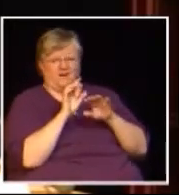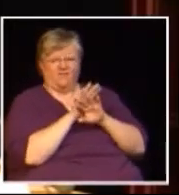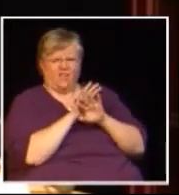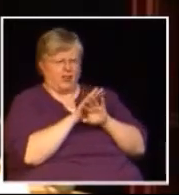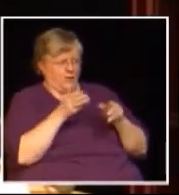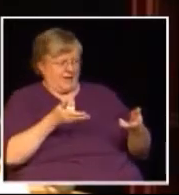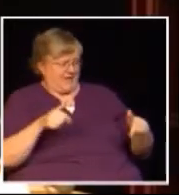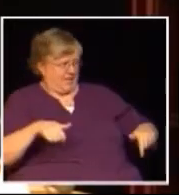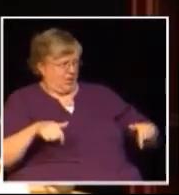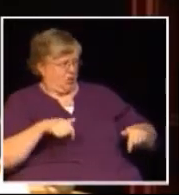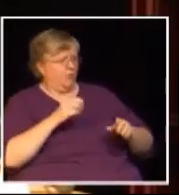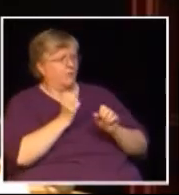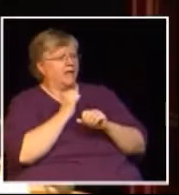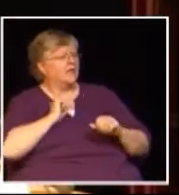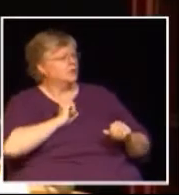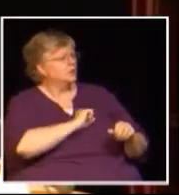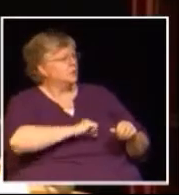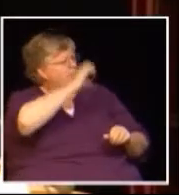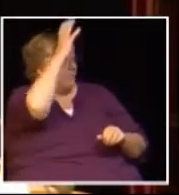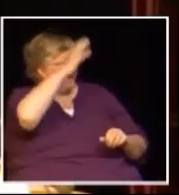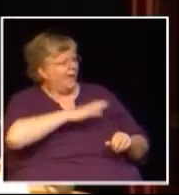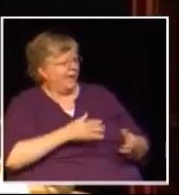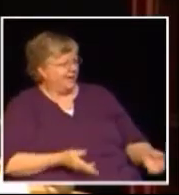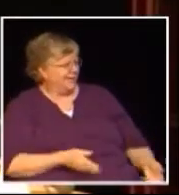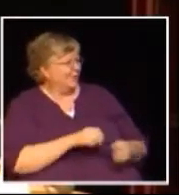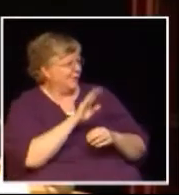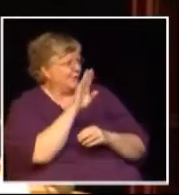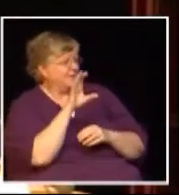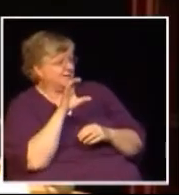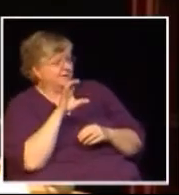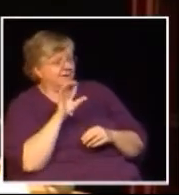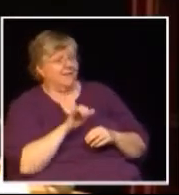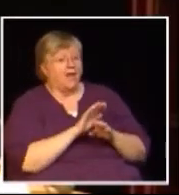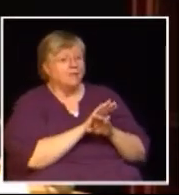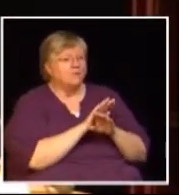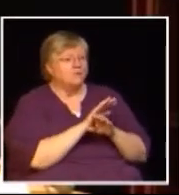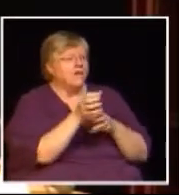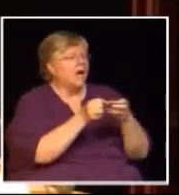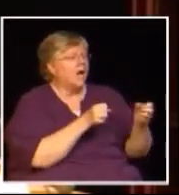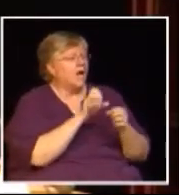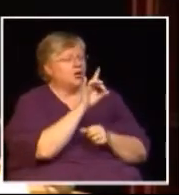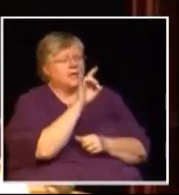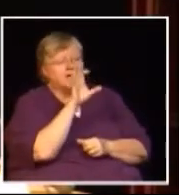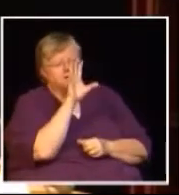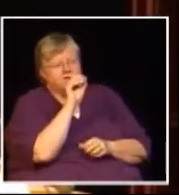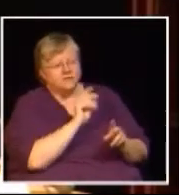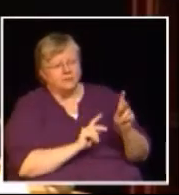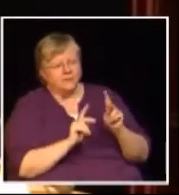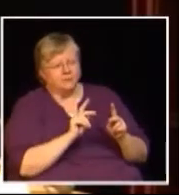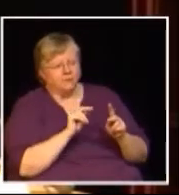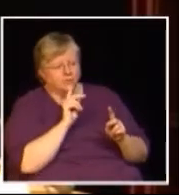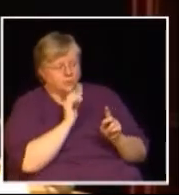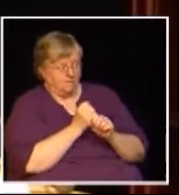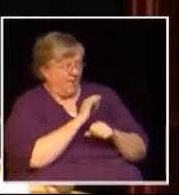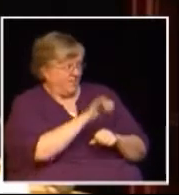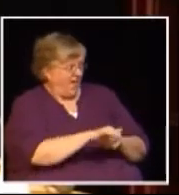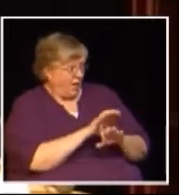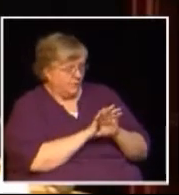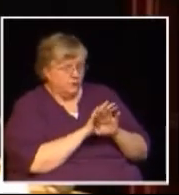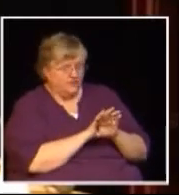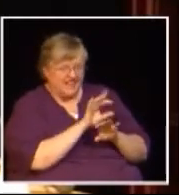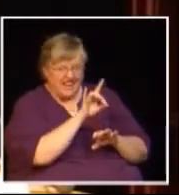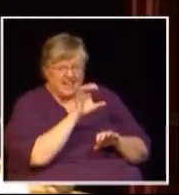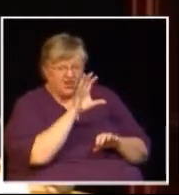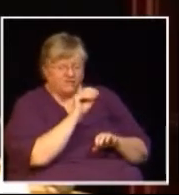film Superman which is coming to the province right now that employs 850